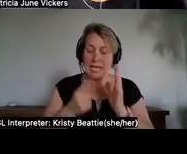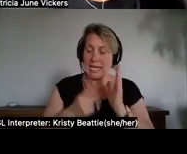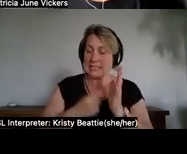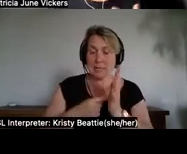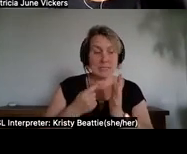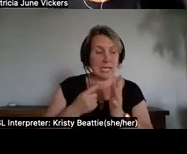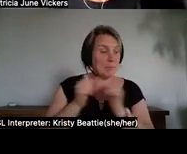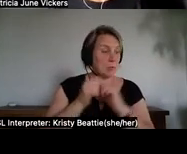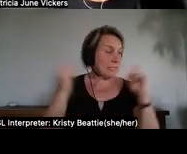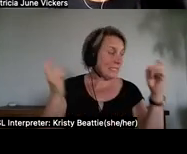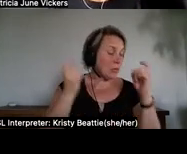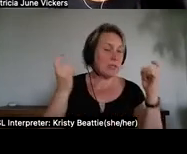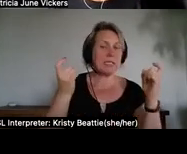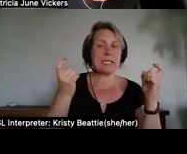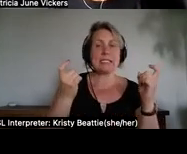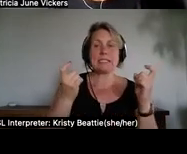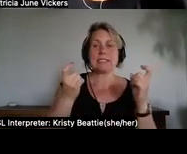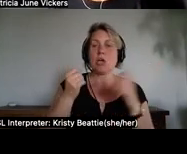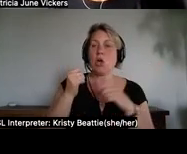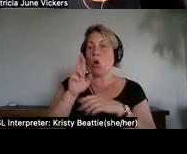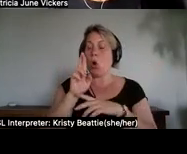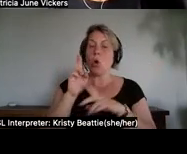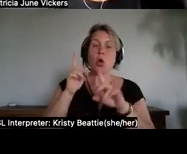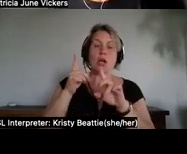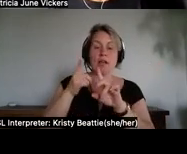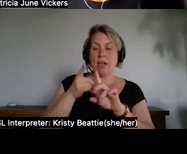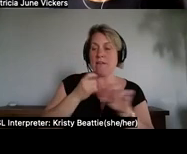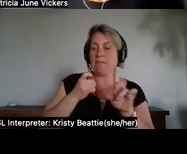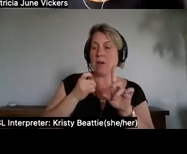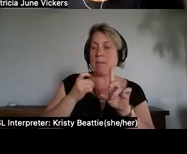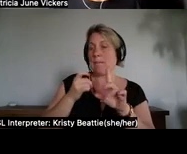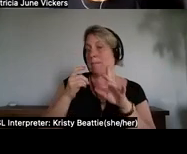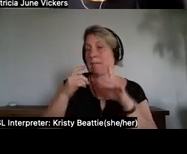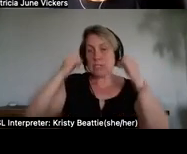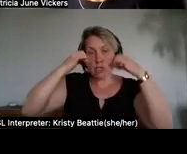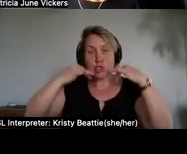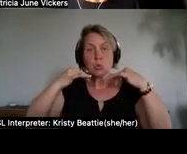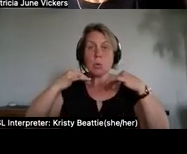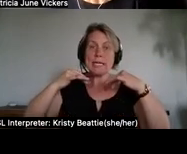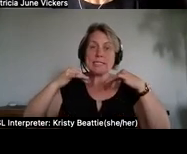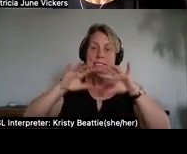they'll say two-legged we must see ourselves as two-legged first